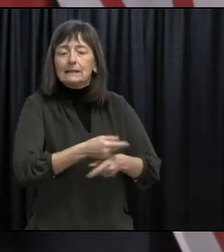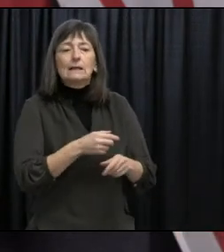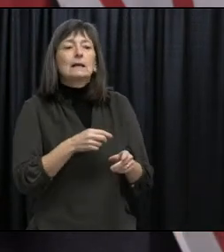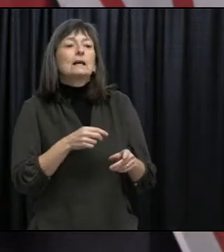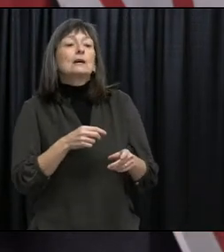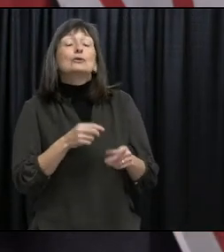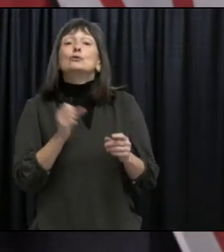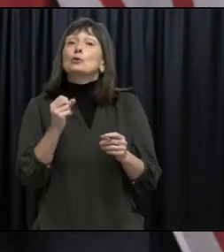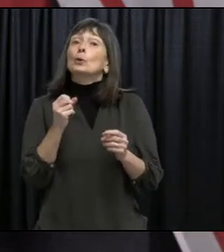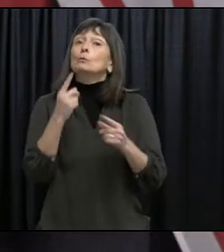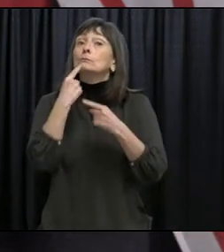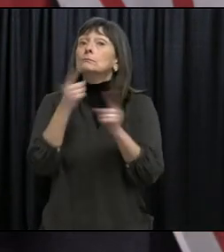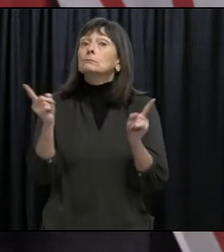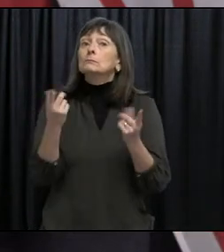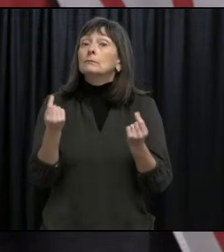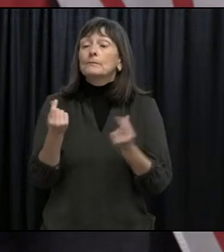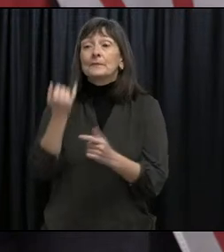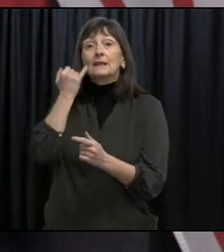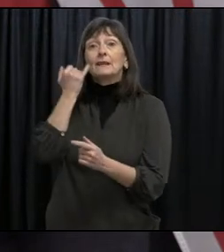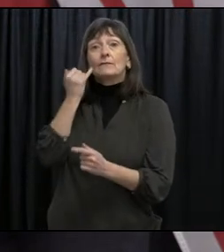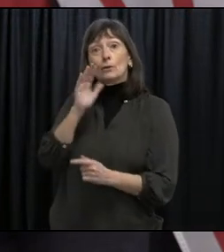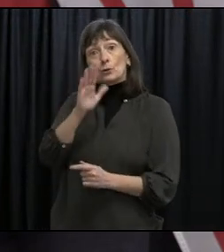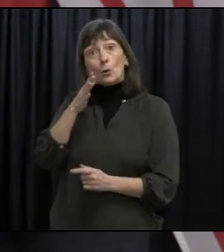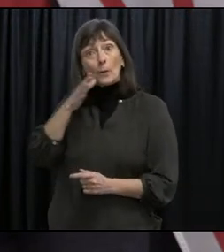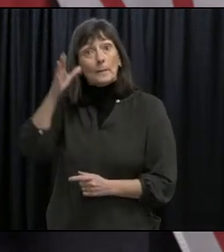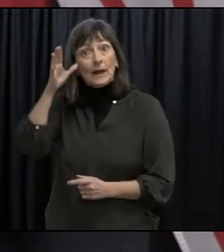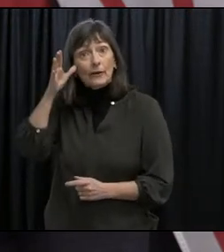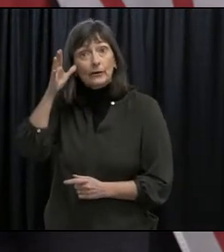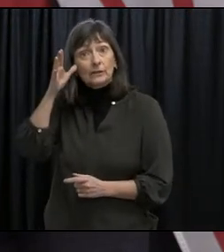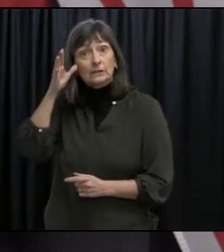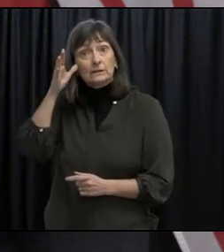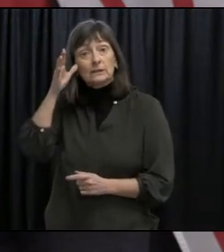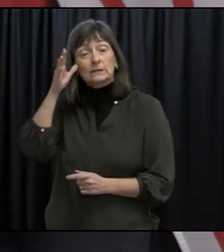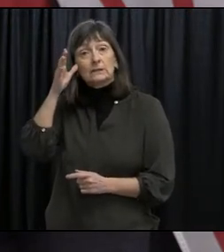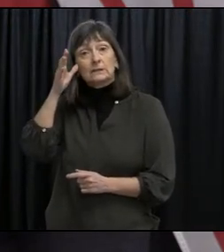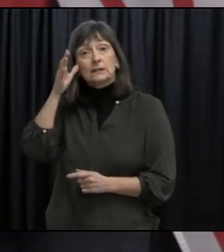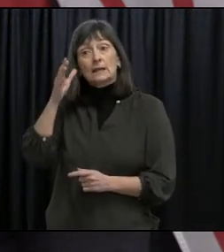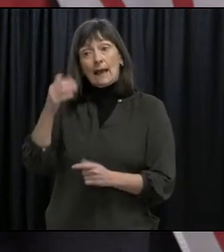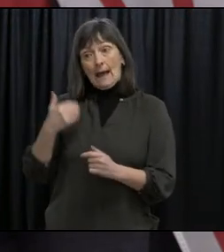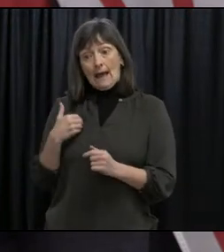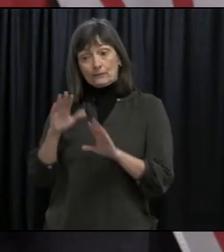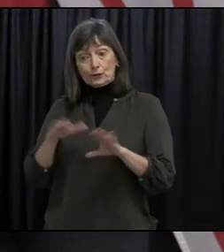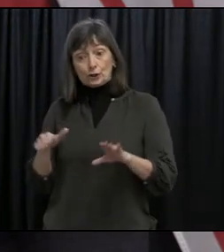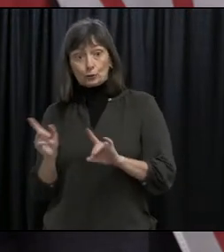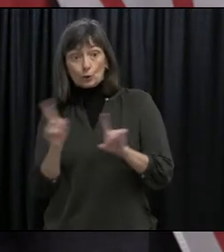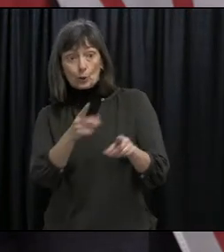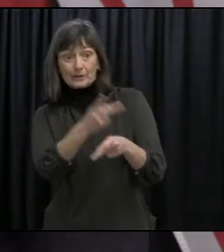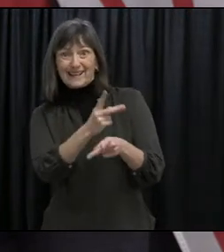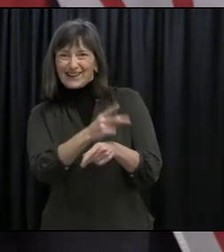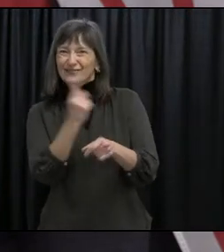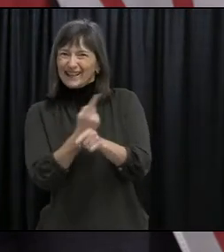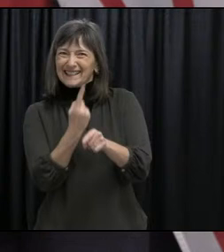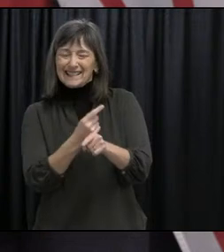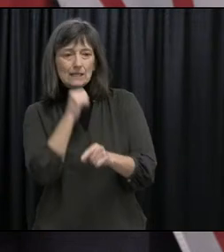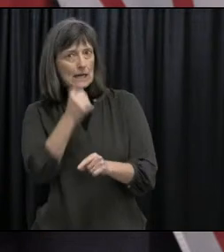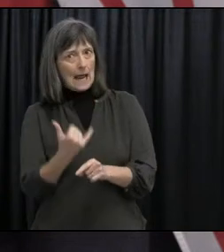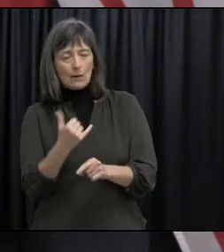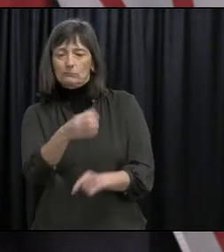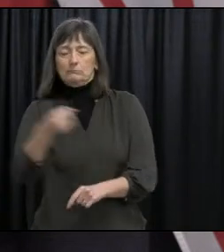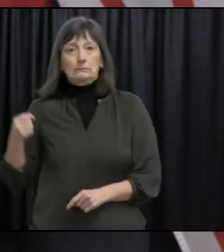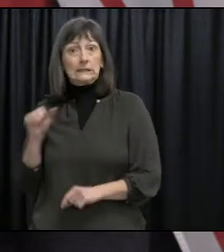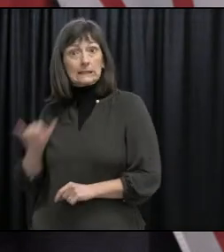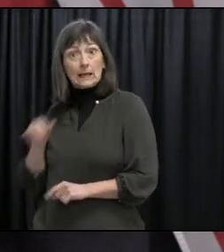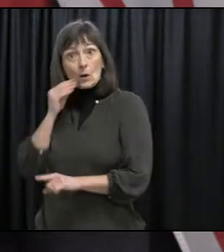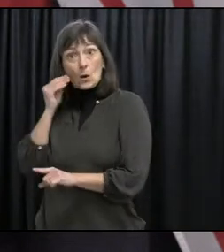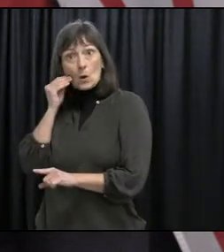end, parents whose children do not attend their normal regulated child care center during this period will not be